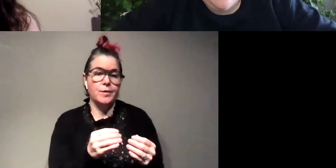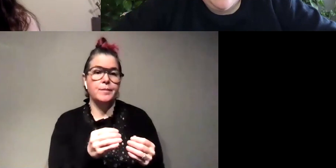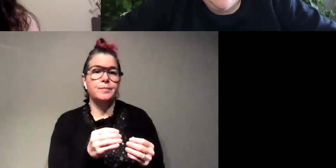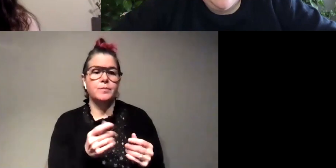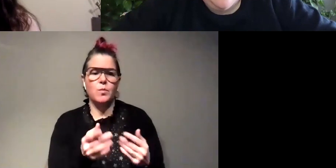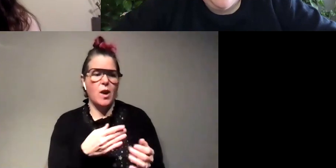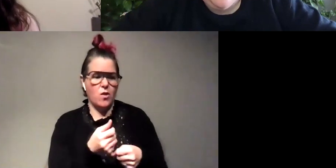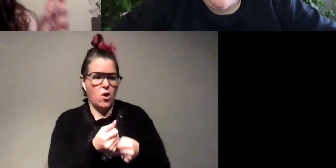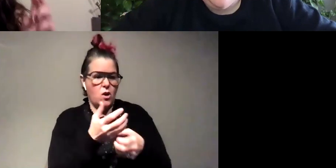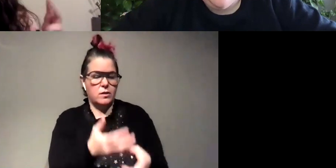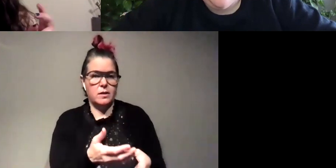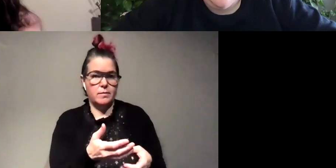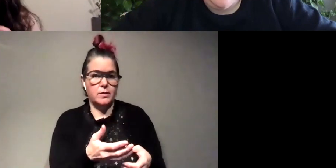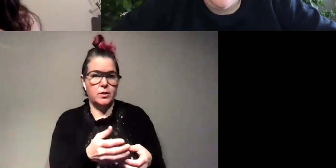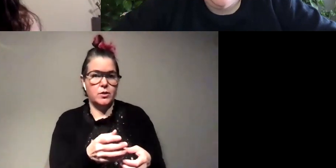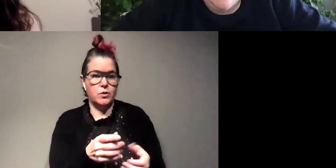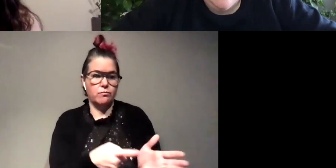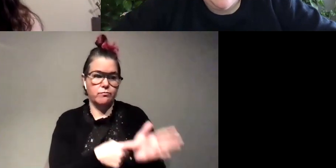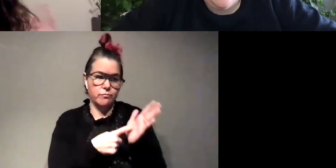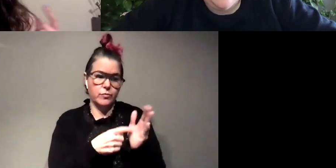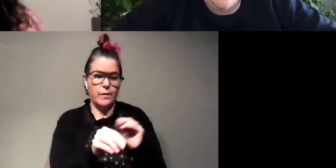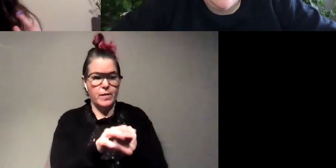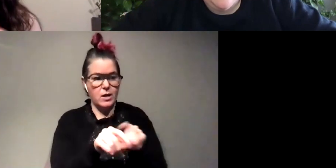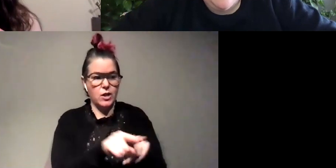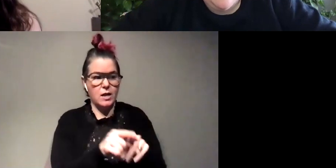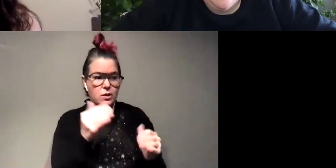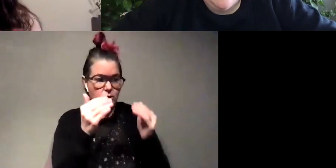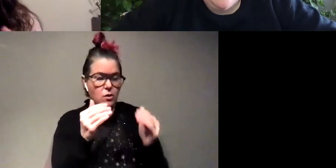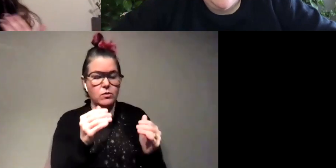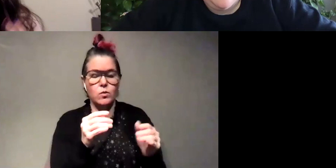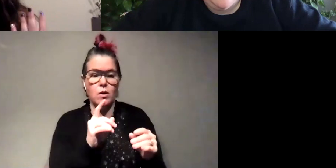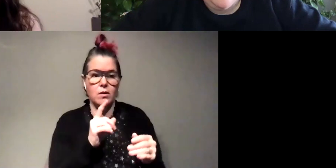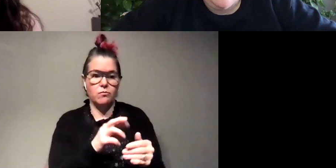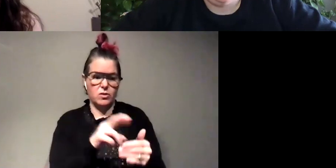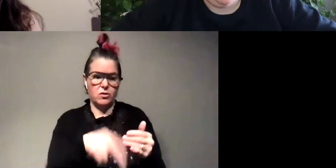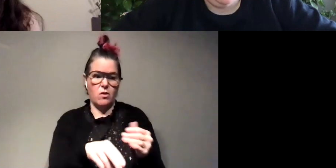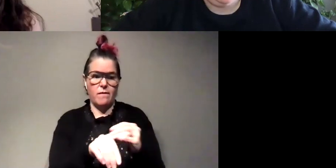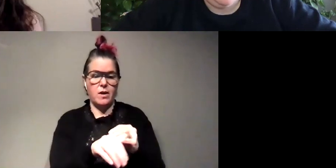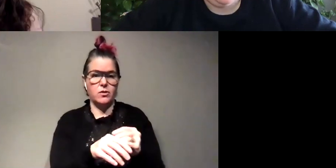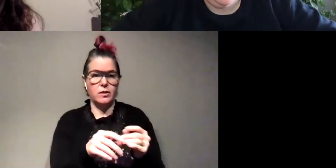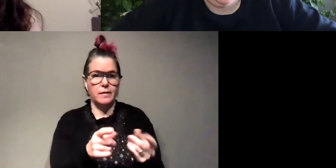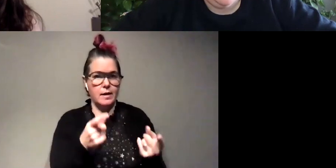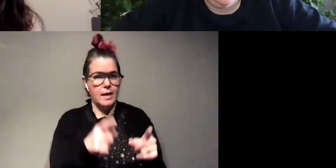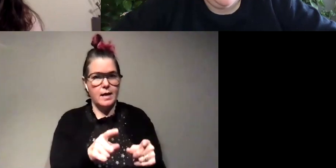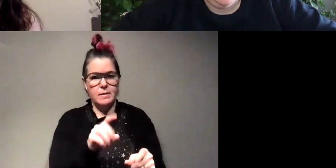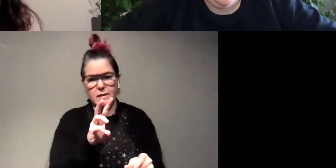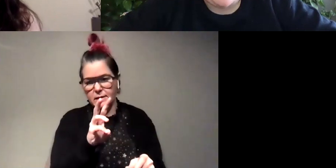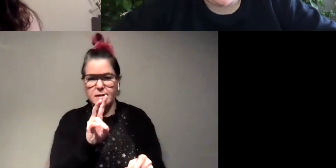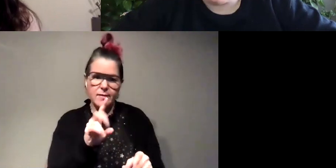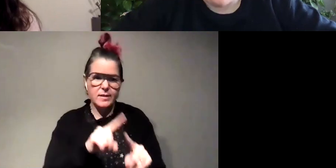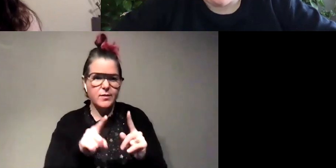them to like need to flash as adults or end up flashing as adults that's happened like six or seven times